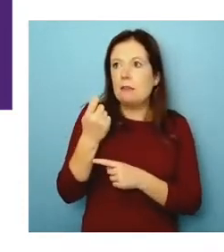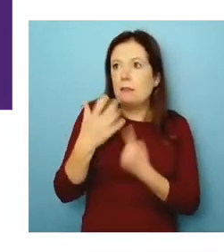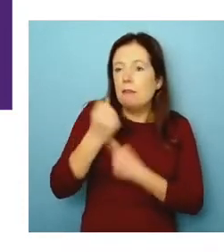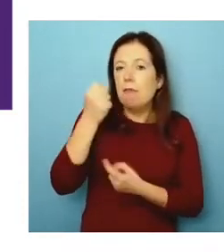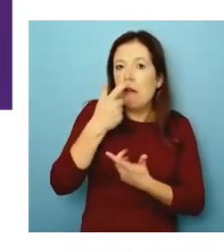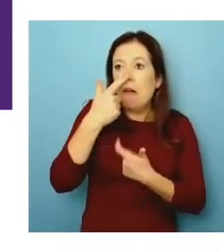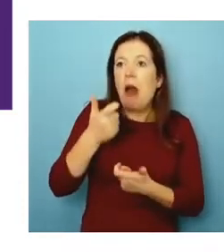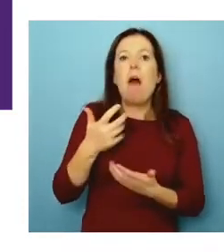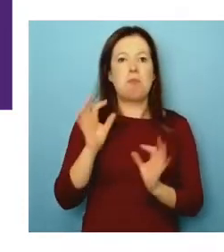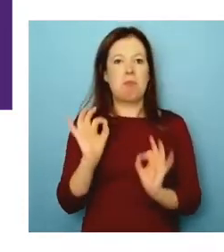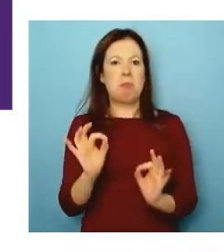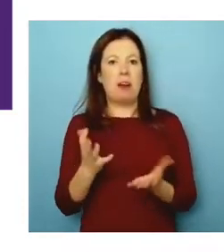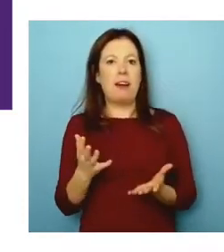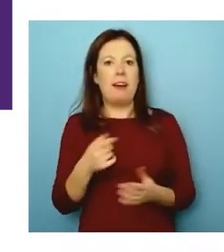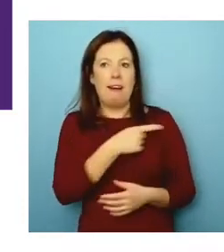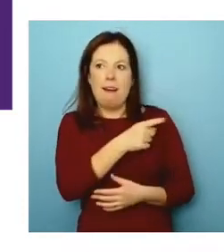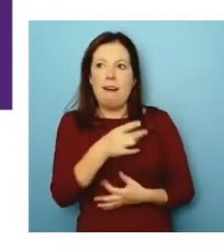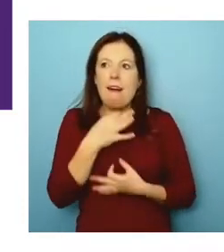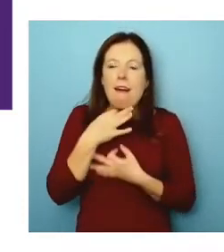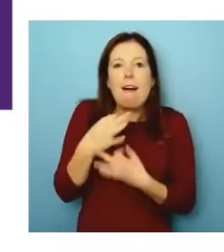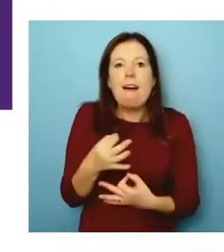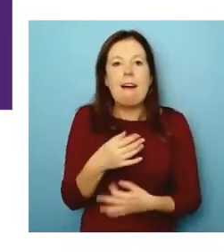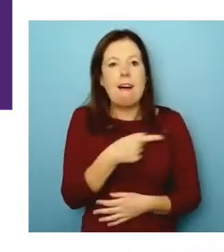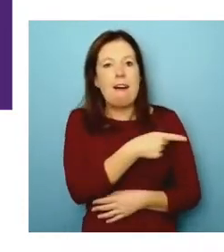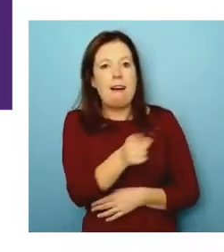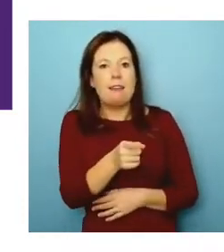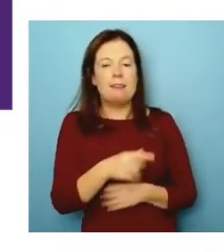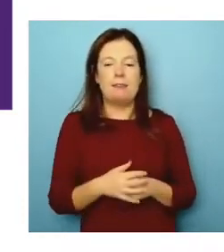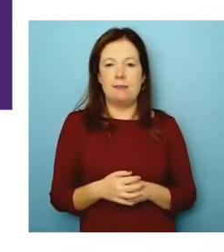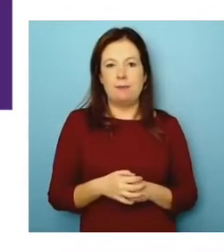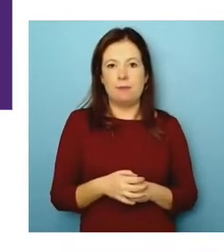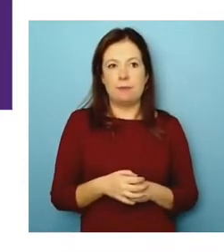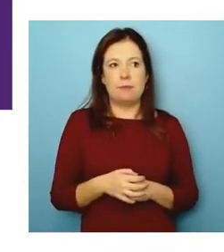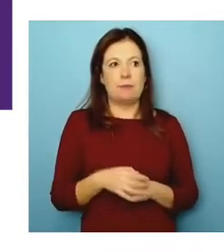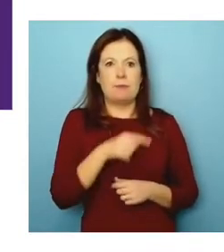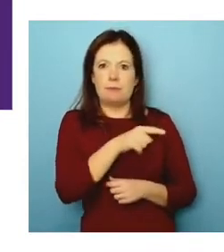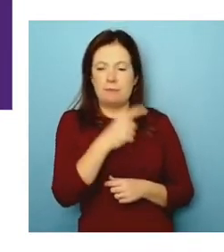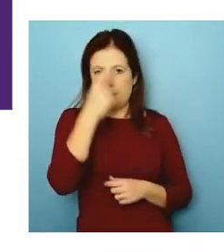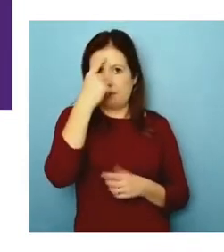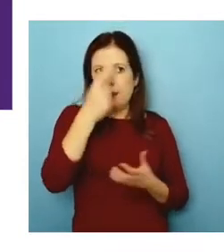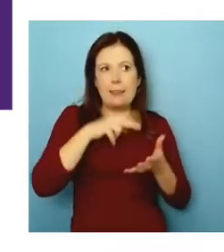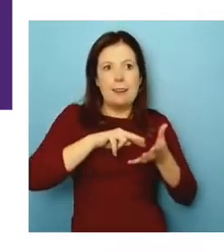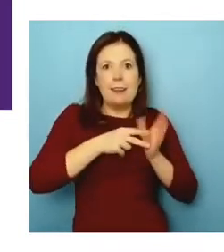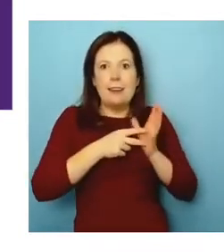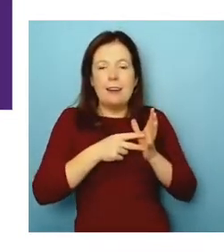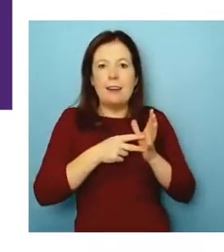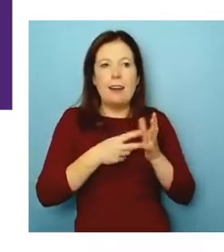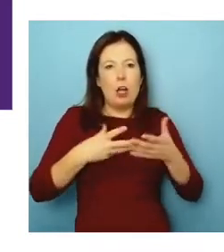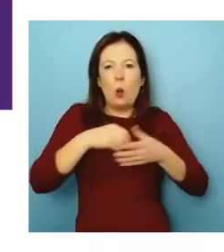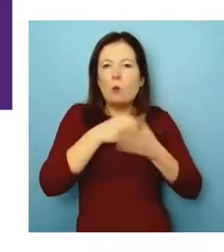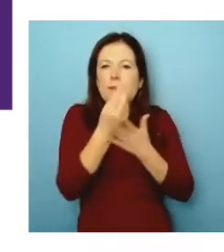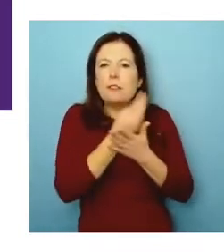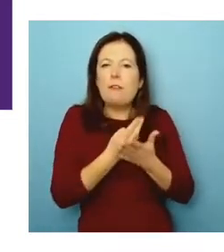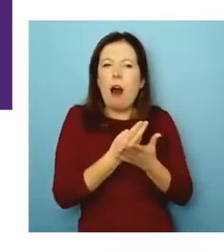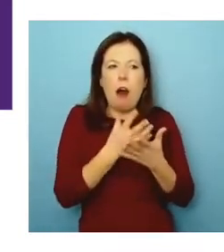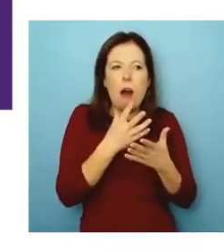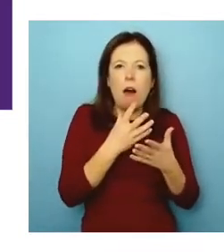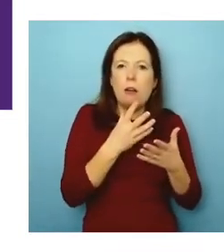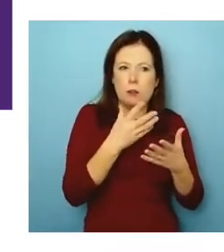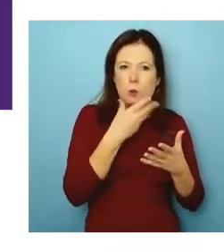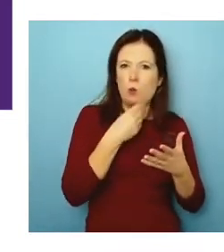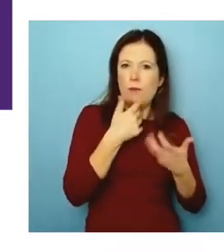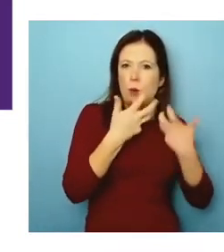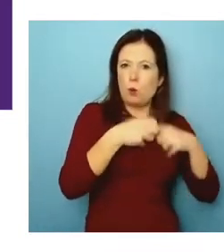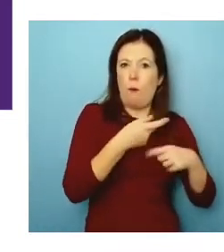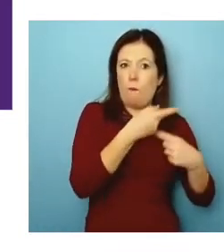right? Or some of them are very obsessed about designing the organization, which I also think inclusive design is a very strong tool to